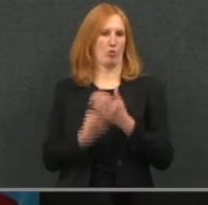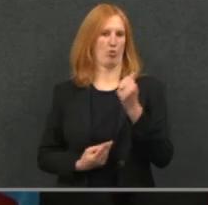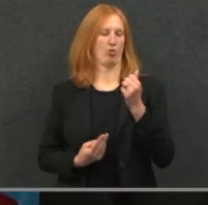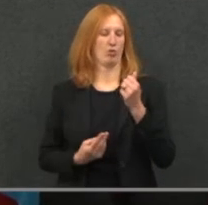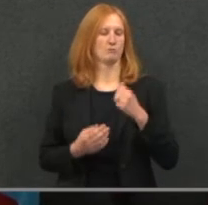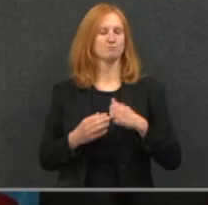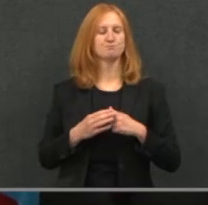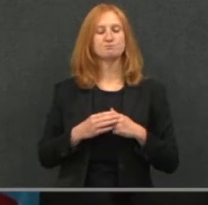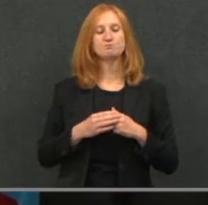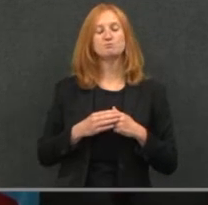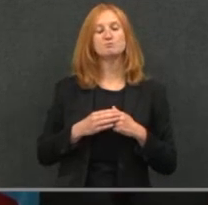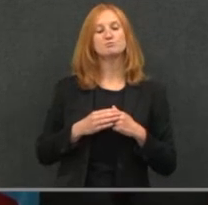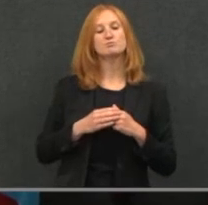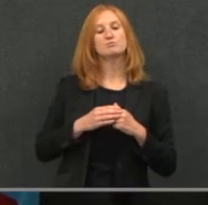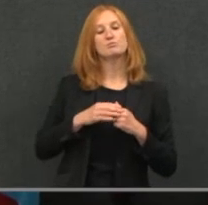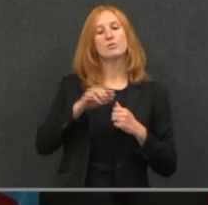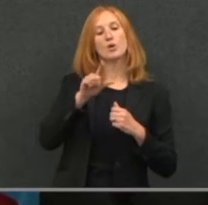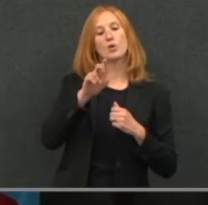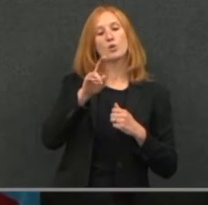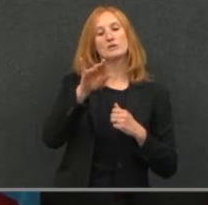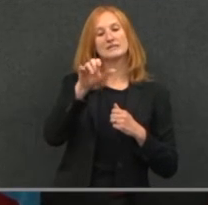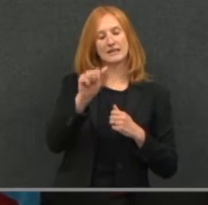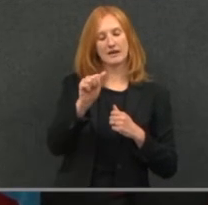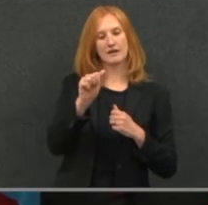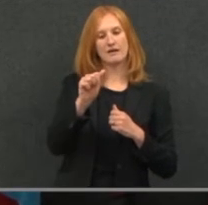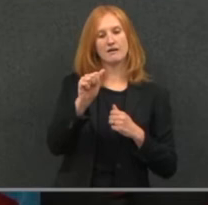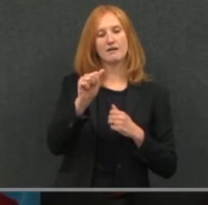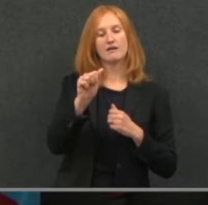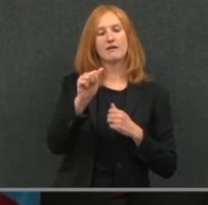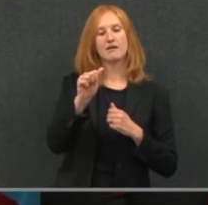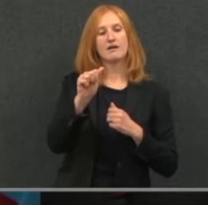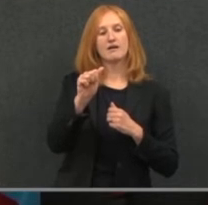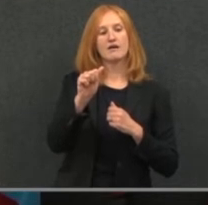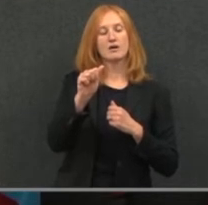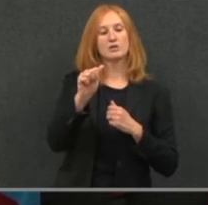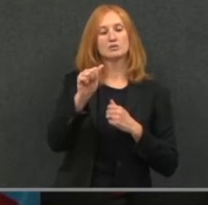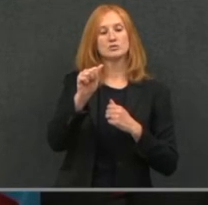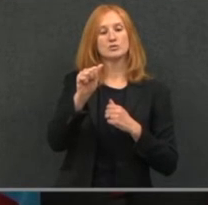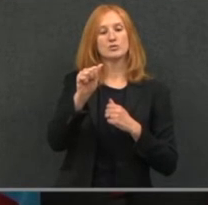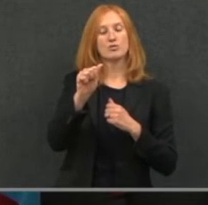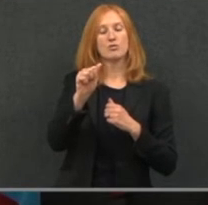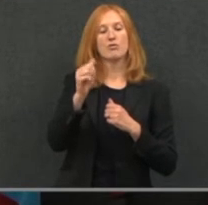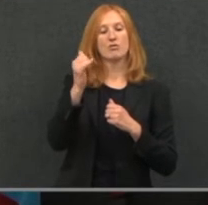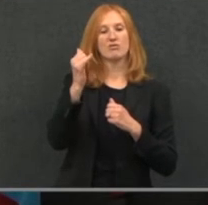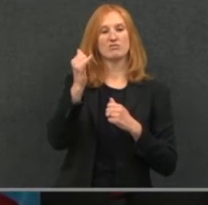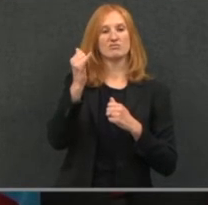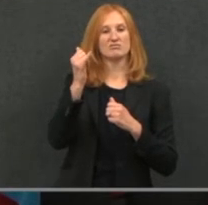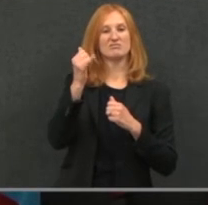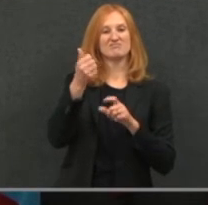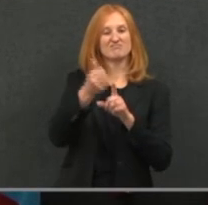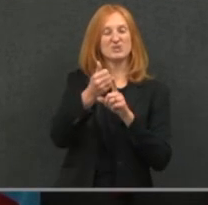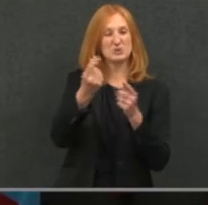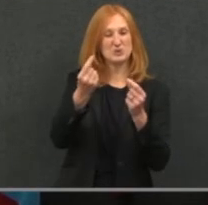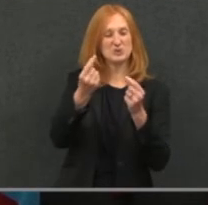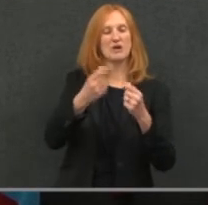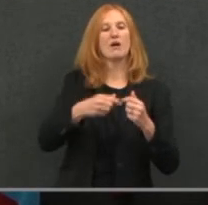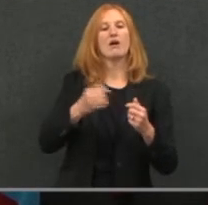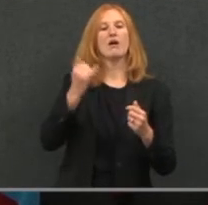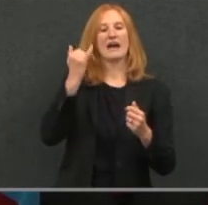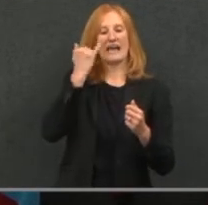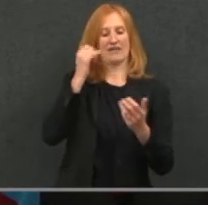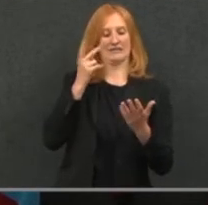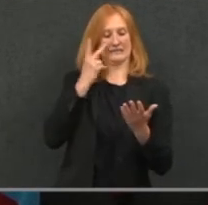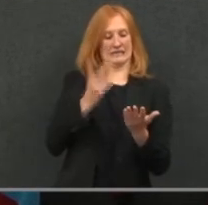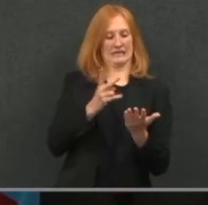So, basically it will voice everything that you and I can see on a standard mobile device. It will announce